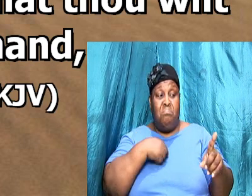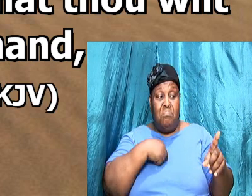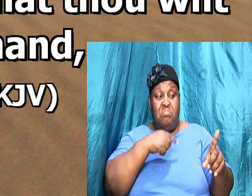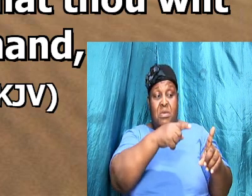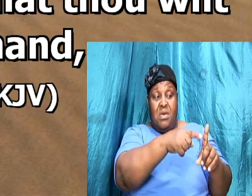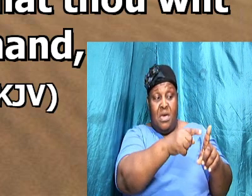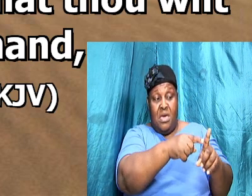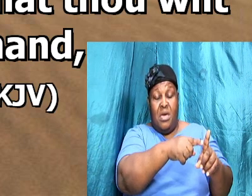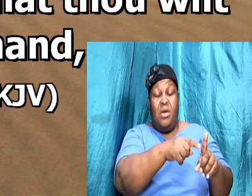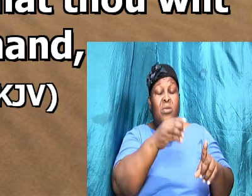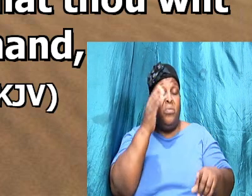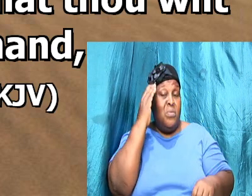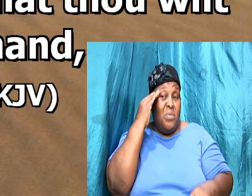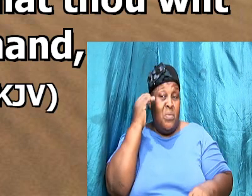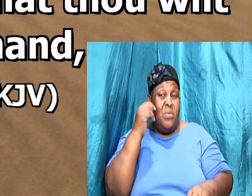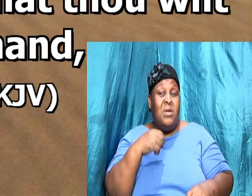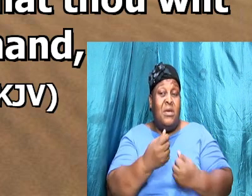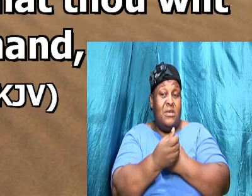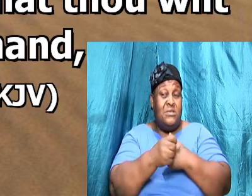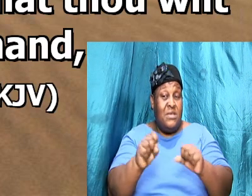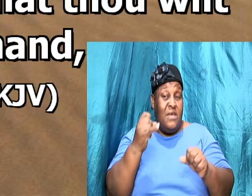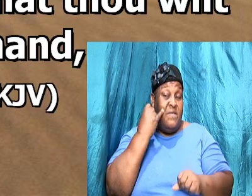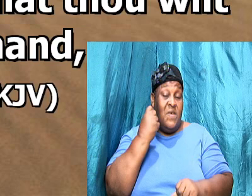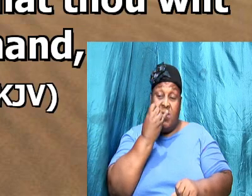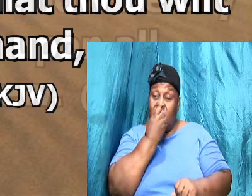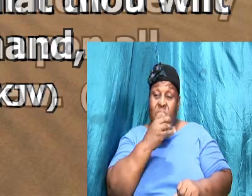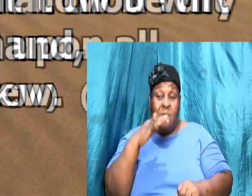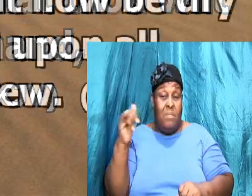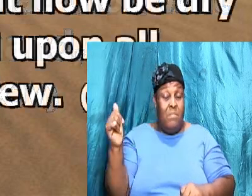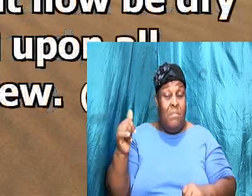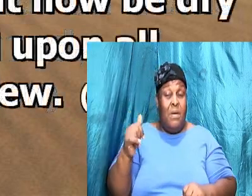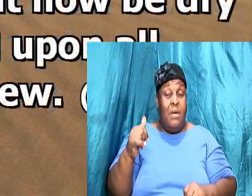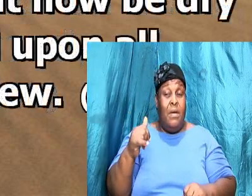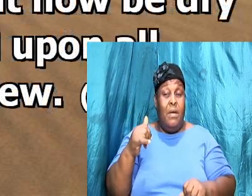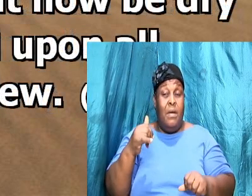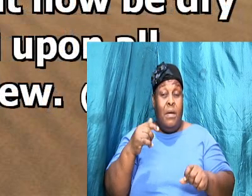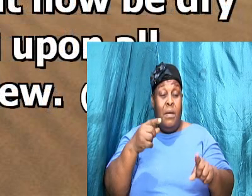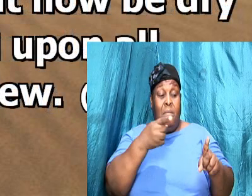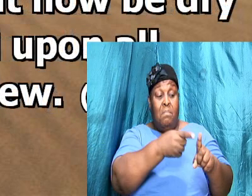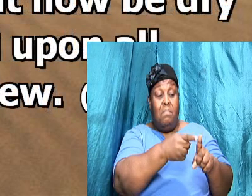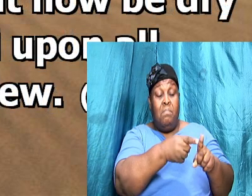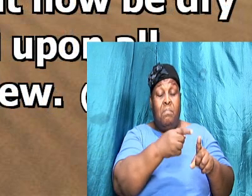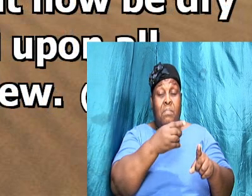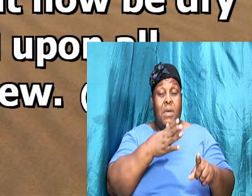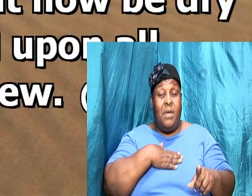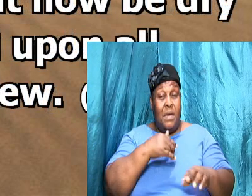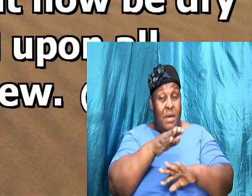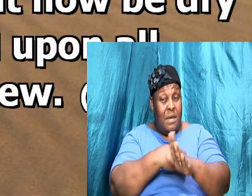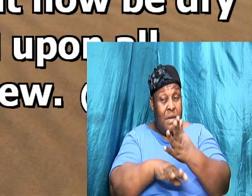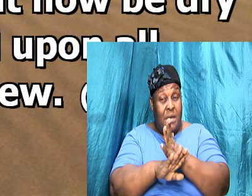Israel by my hand as thou hast said and